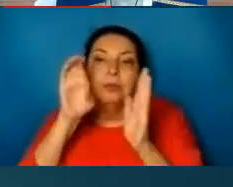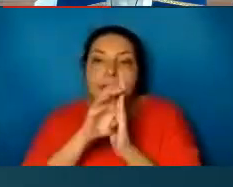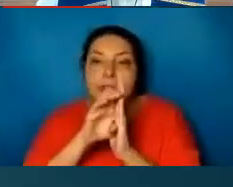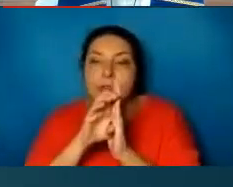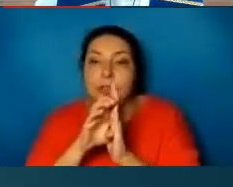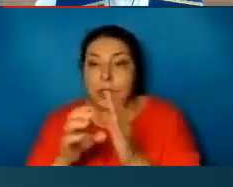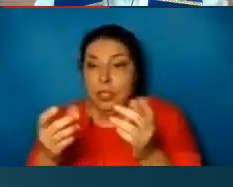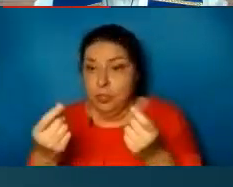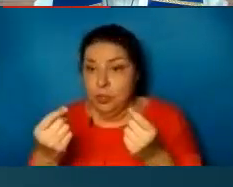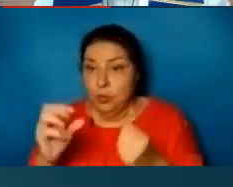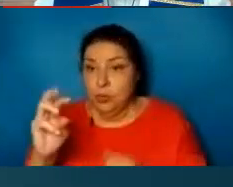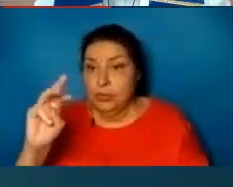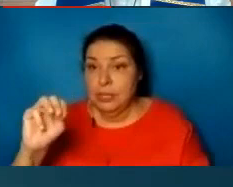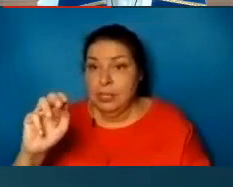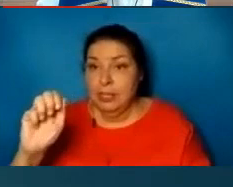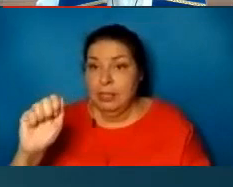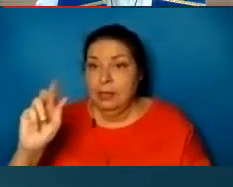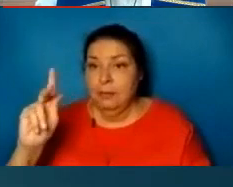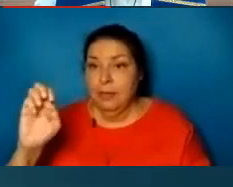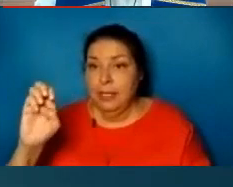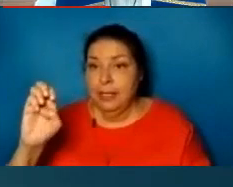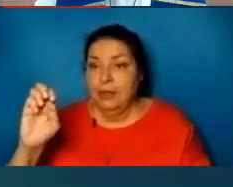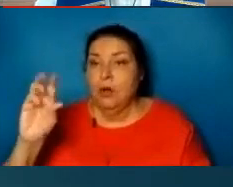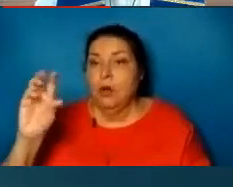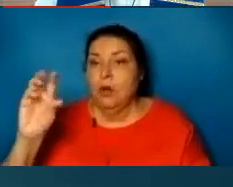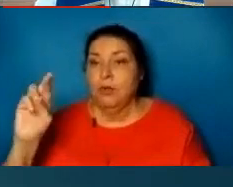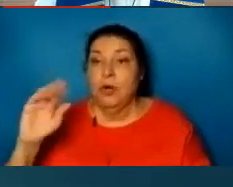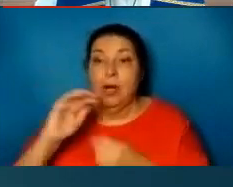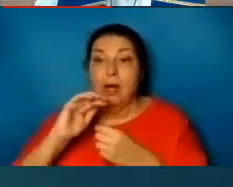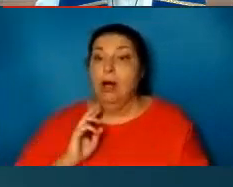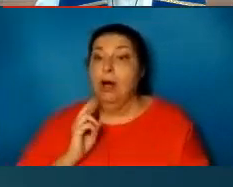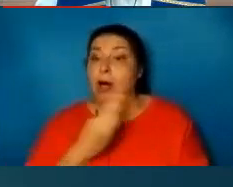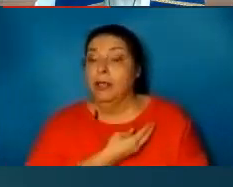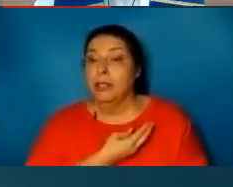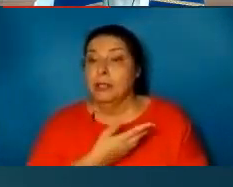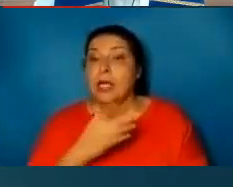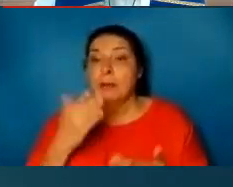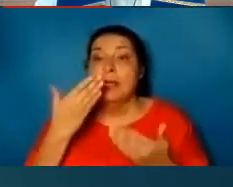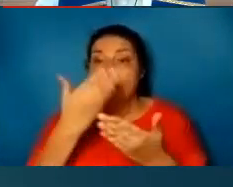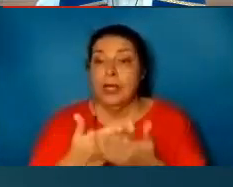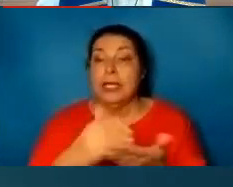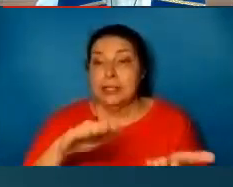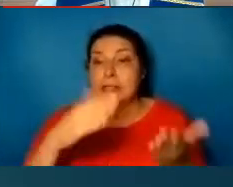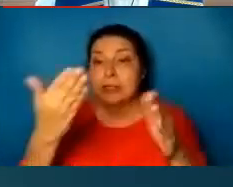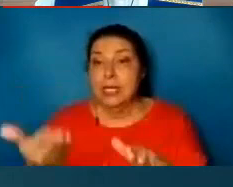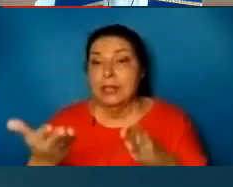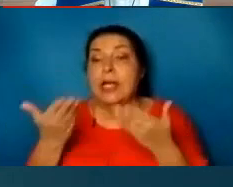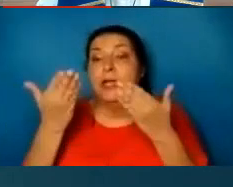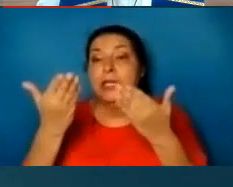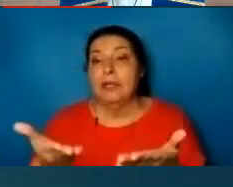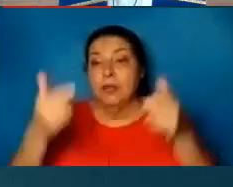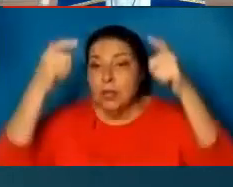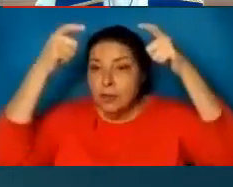do his makeover on us. Be thou faithful unto death, and I will give thee the crown of life.